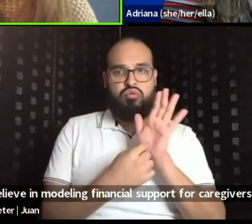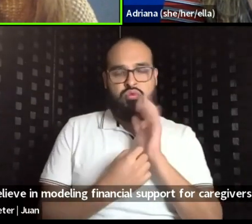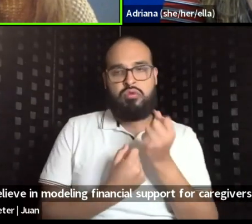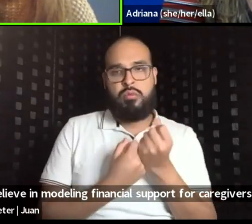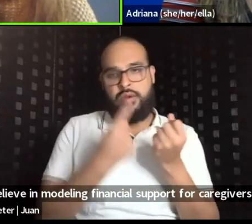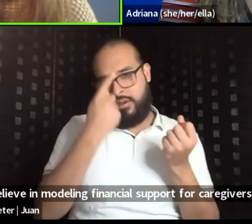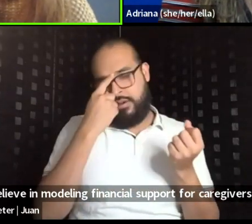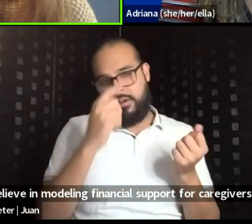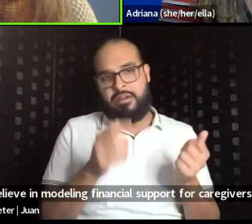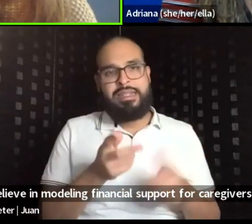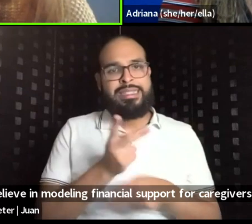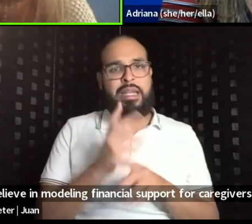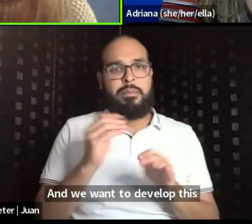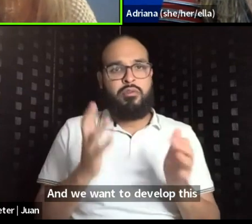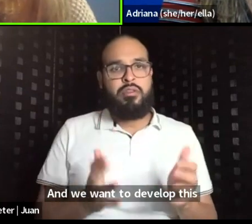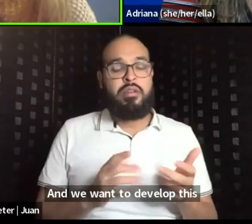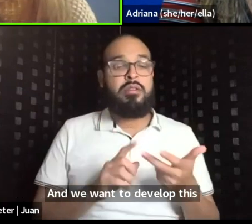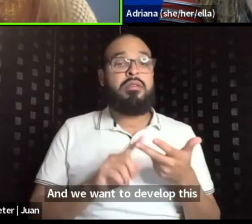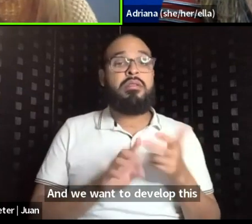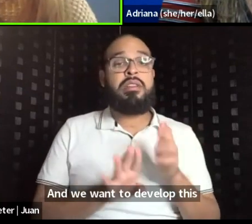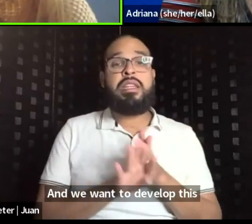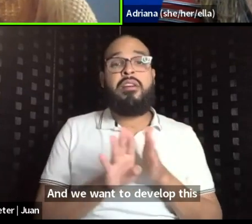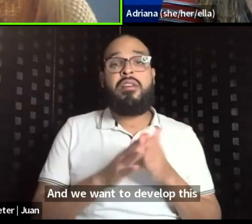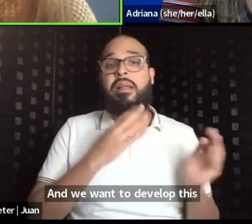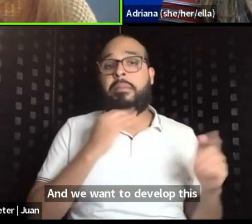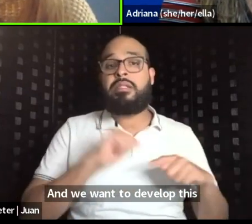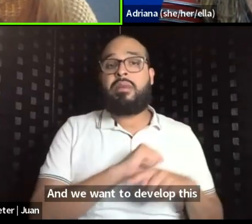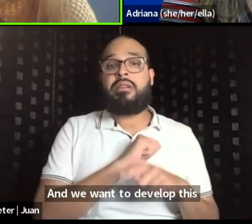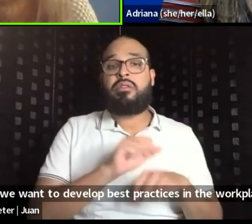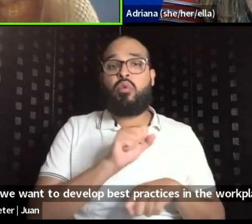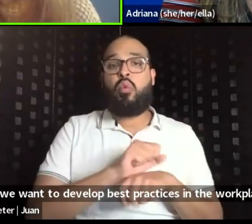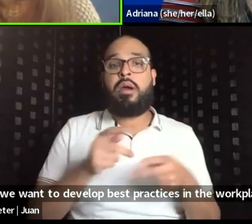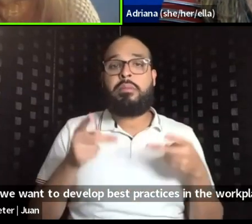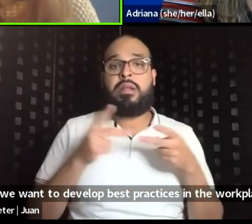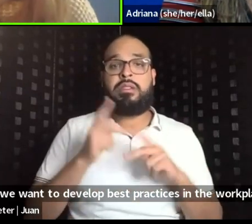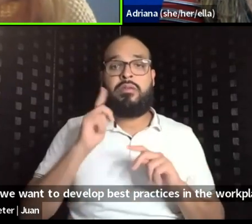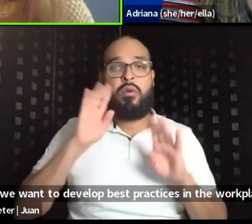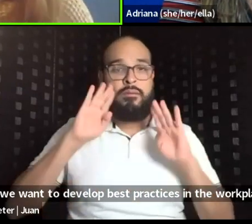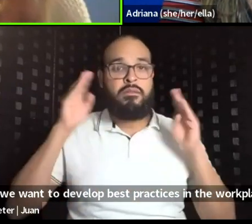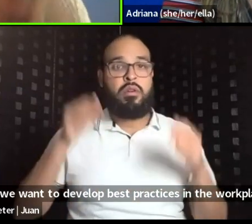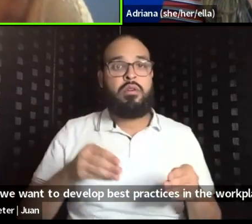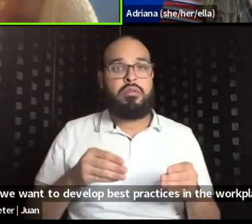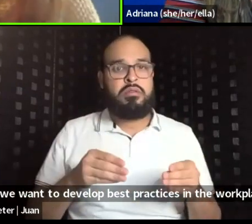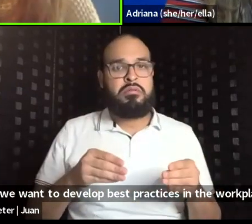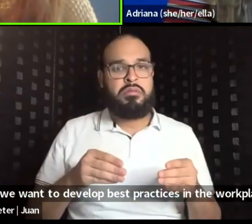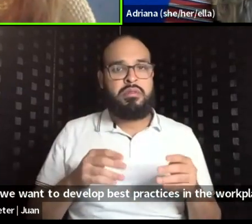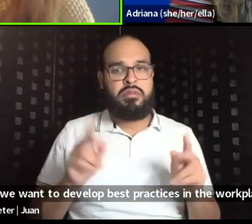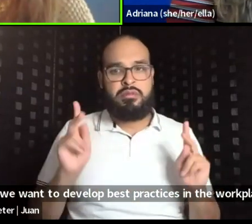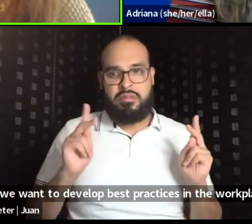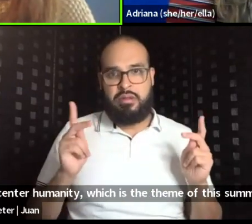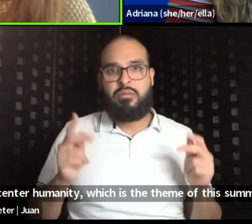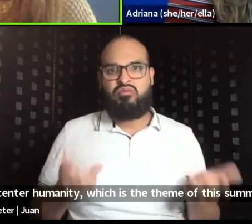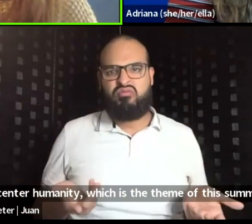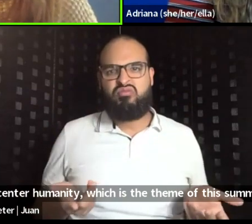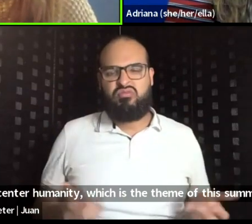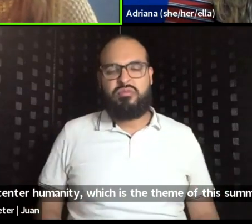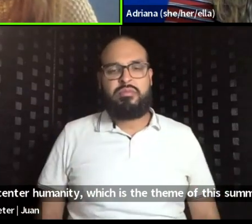to develop best practices in the workplace to center humanity, which is the theme of this summit.